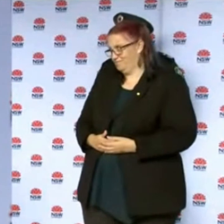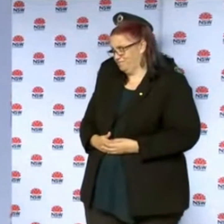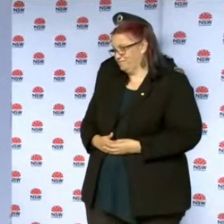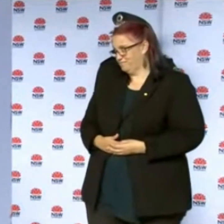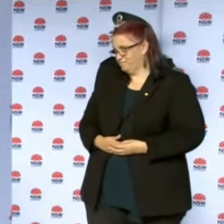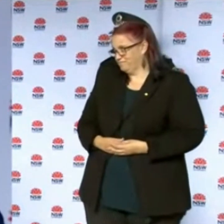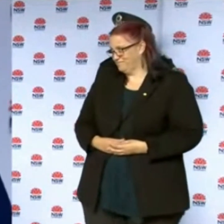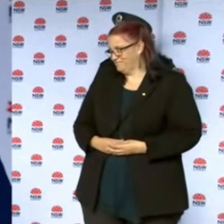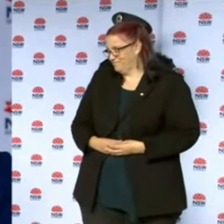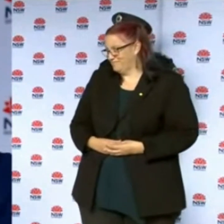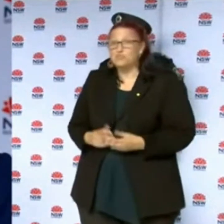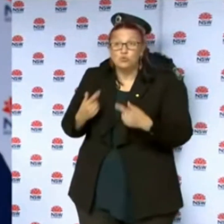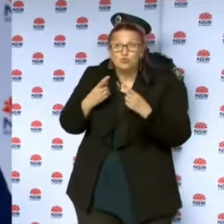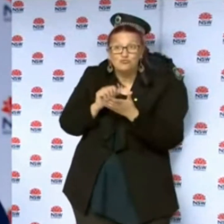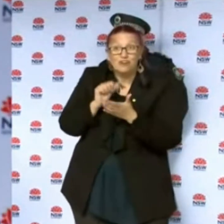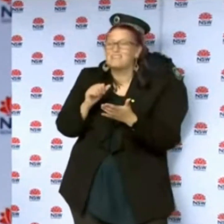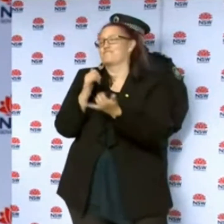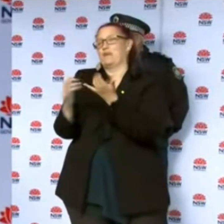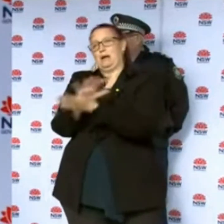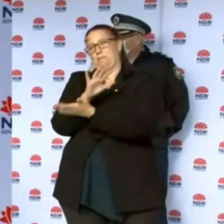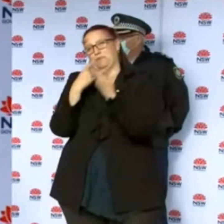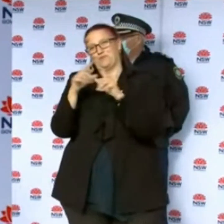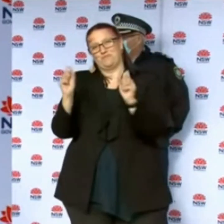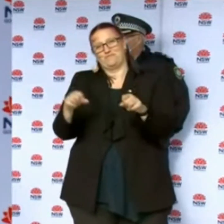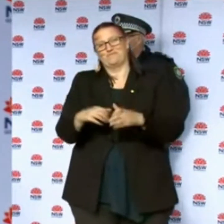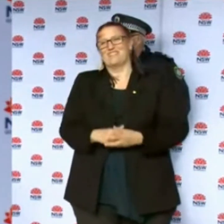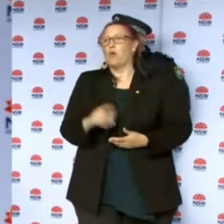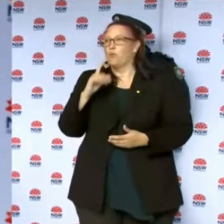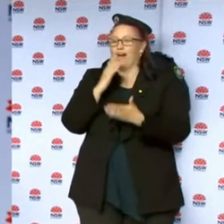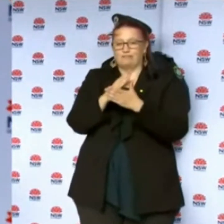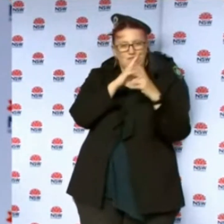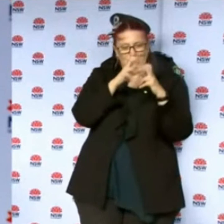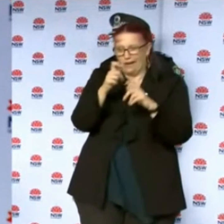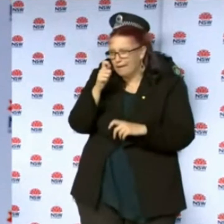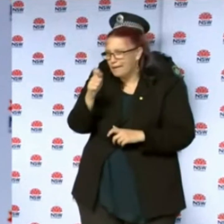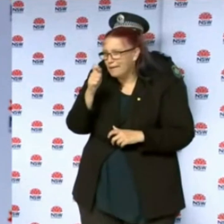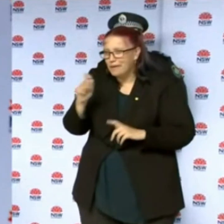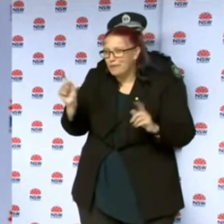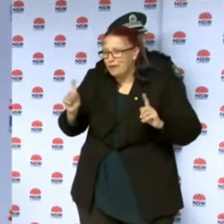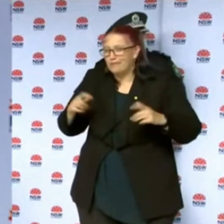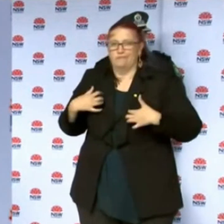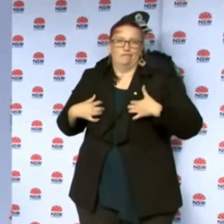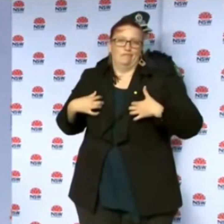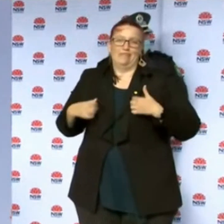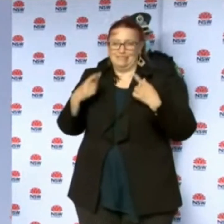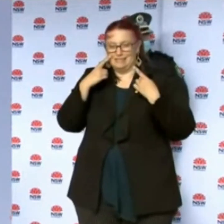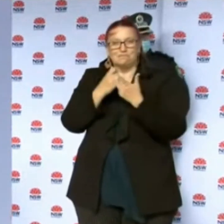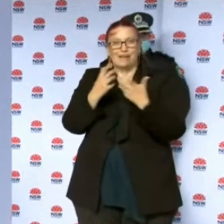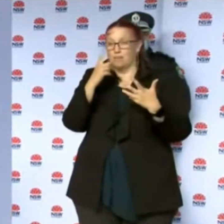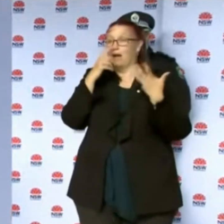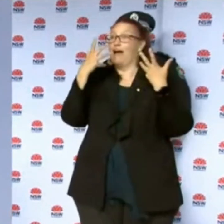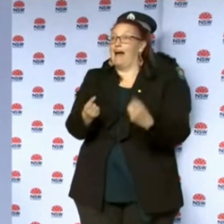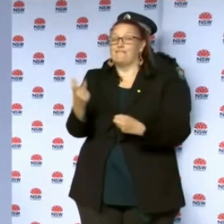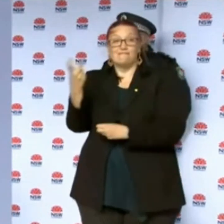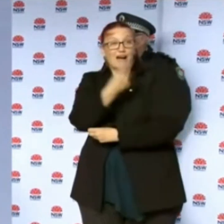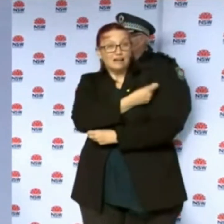I've got good news. It's pleasing news. And we're actually going to be looking at that quite closely. And yes, there were a number of people there that were